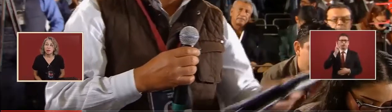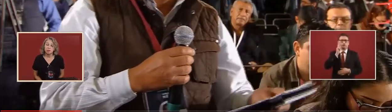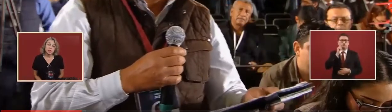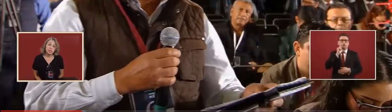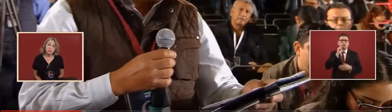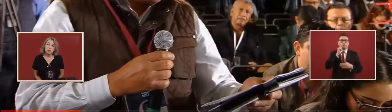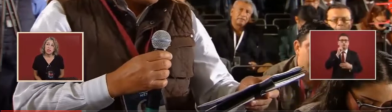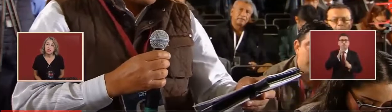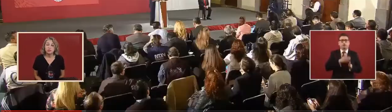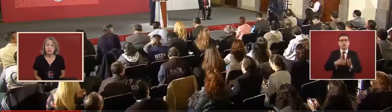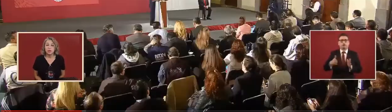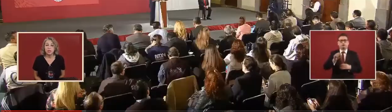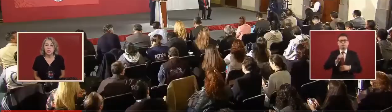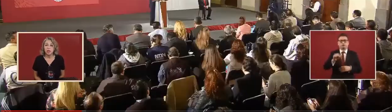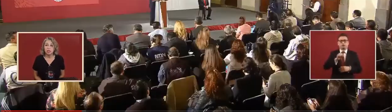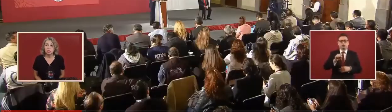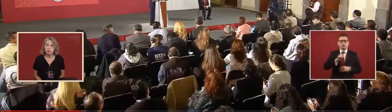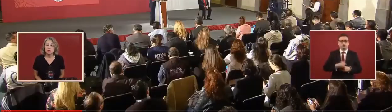hospitals.